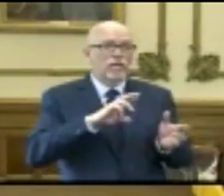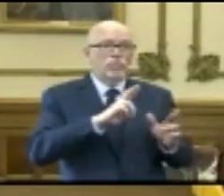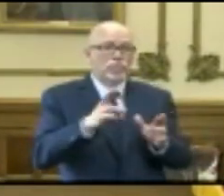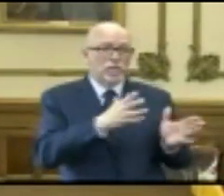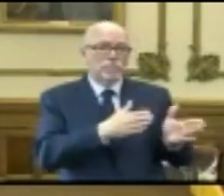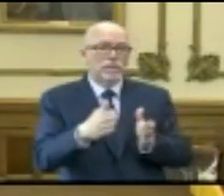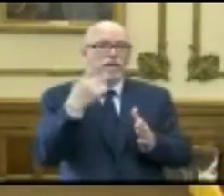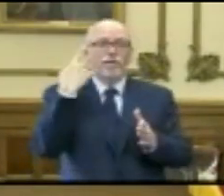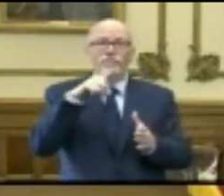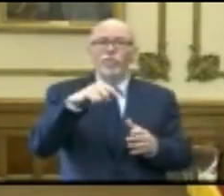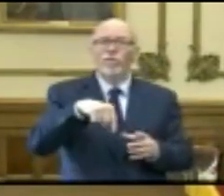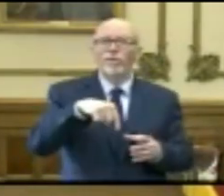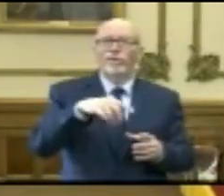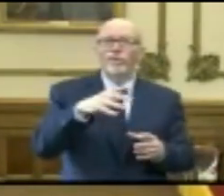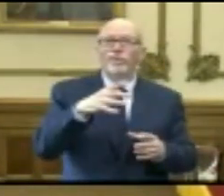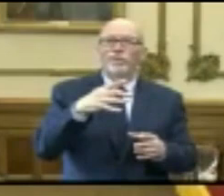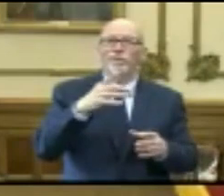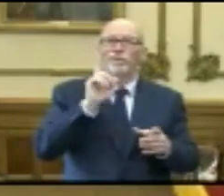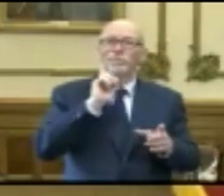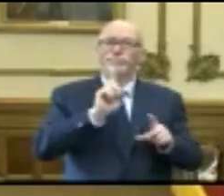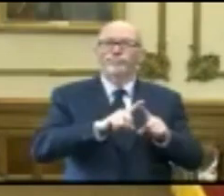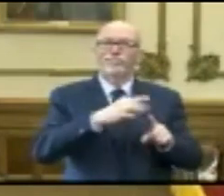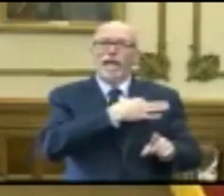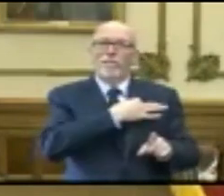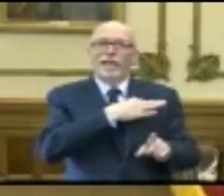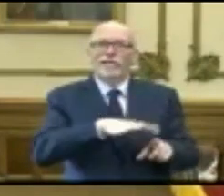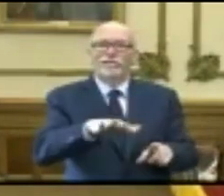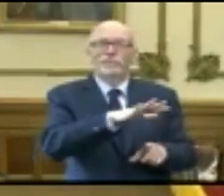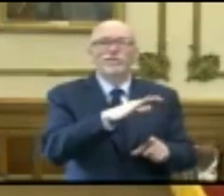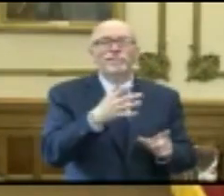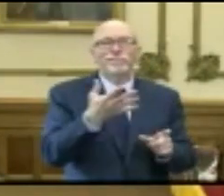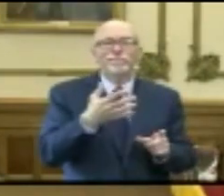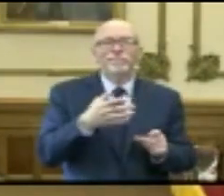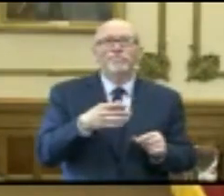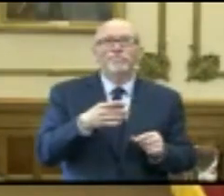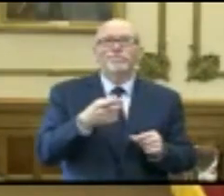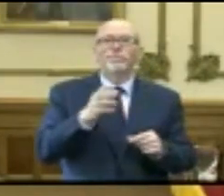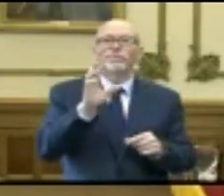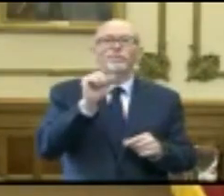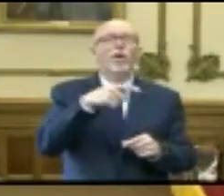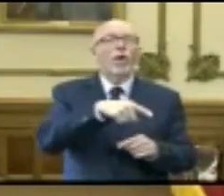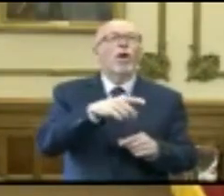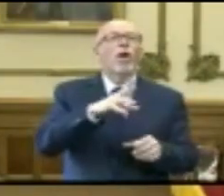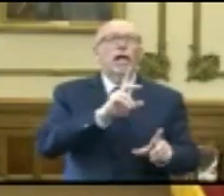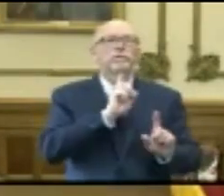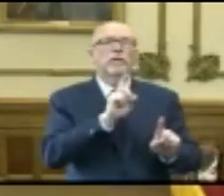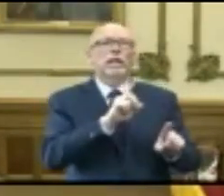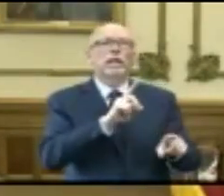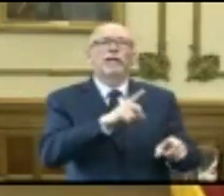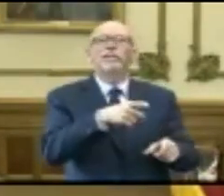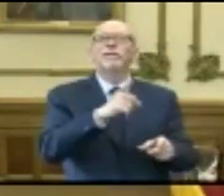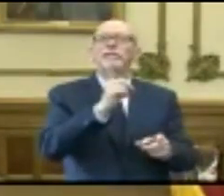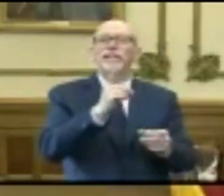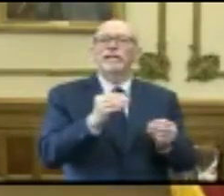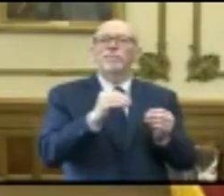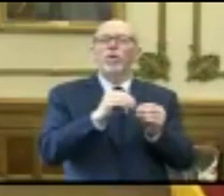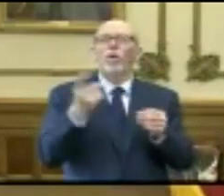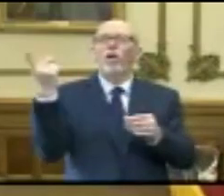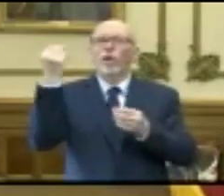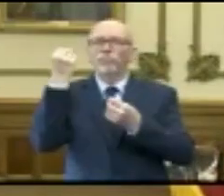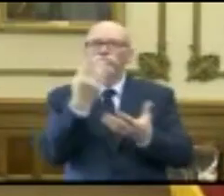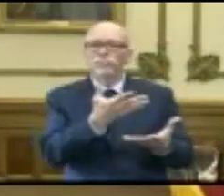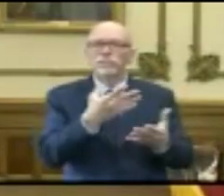flurry of applications that would be coming in. They have been responsive, they've issued some more guidance,